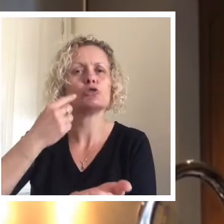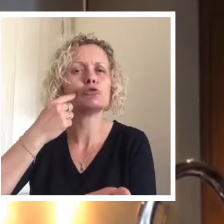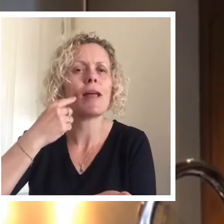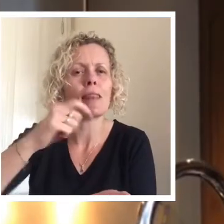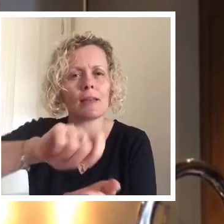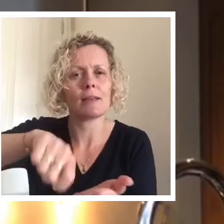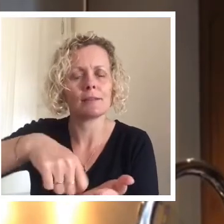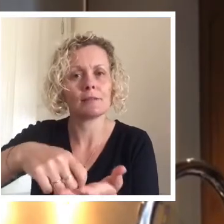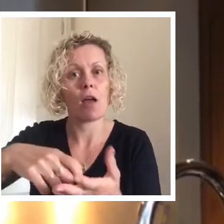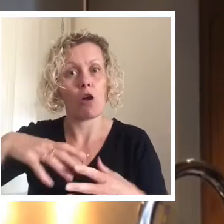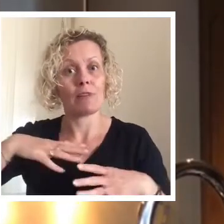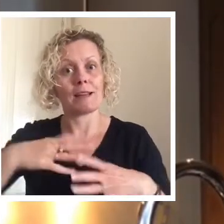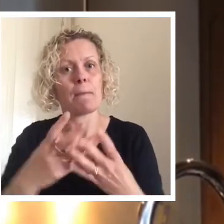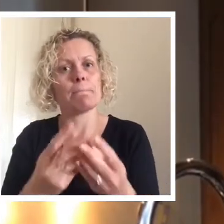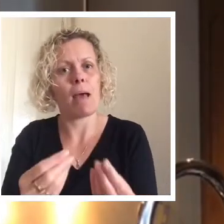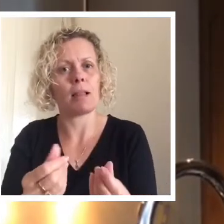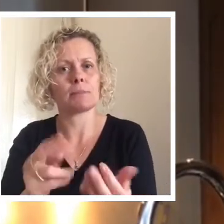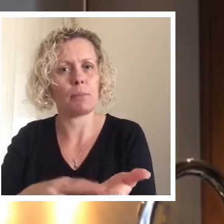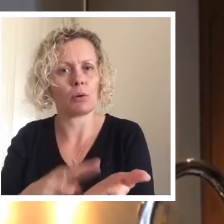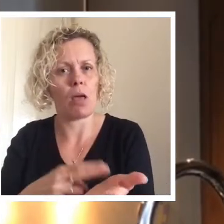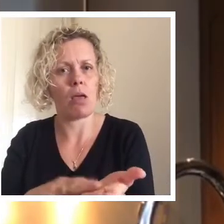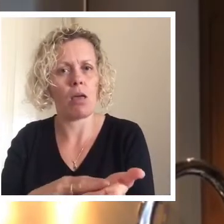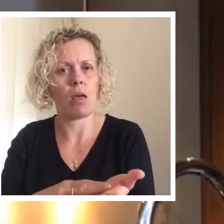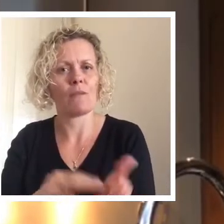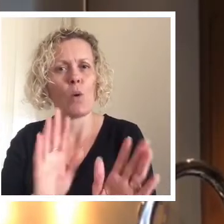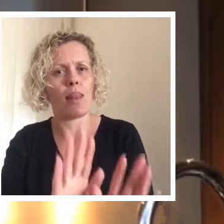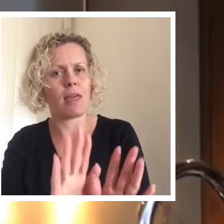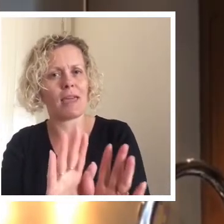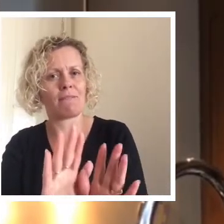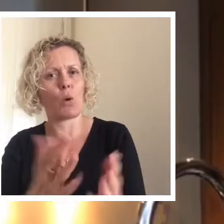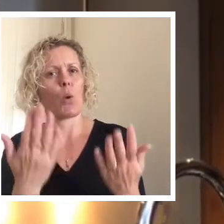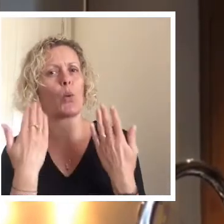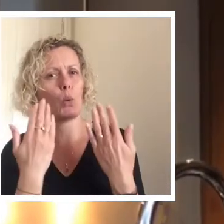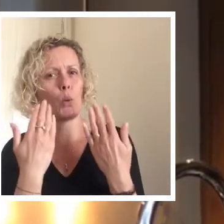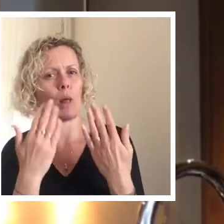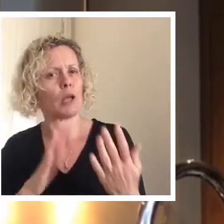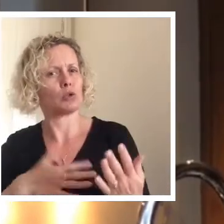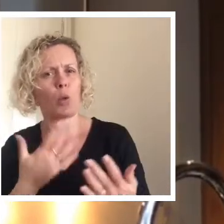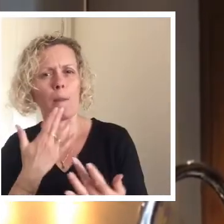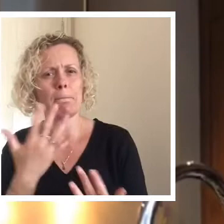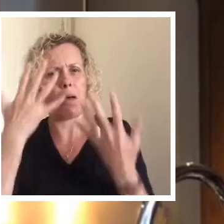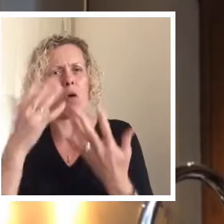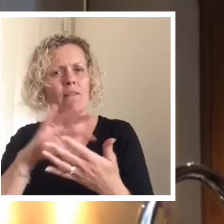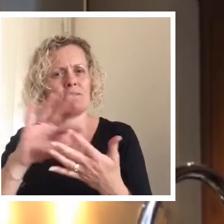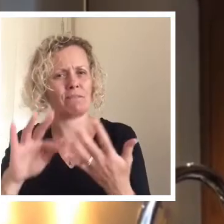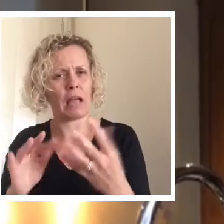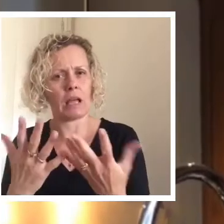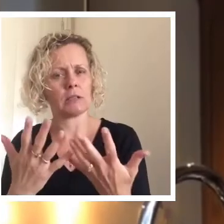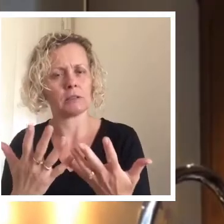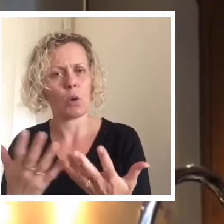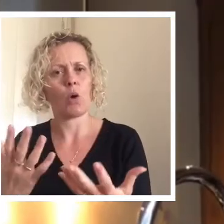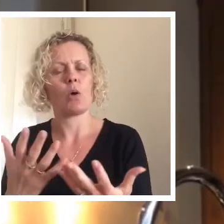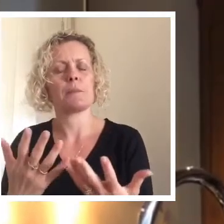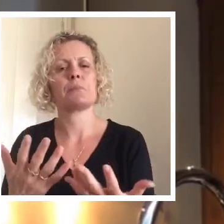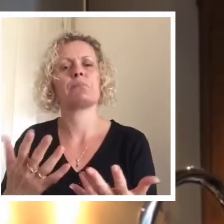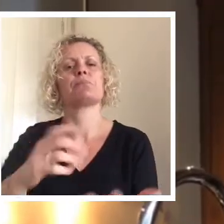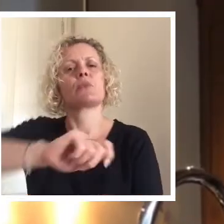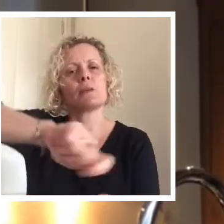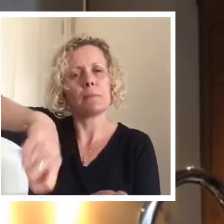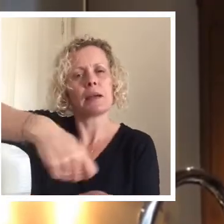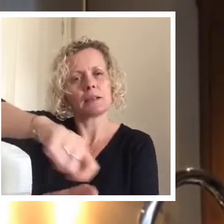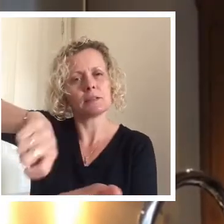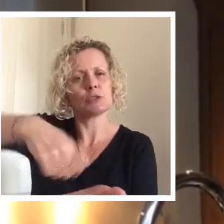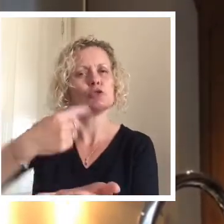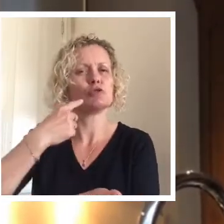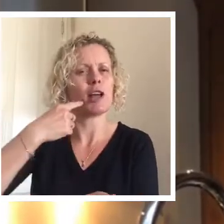melted but it has cooled down a little bit because we don't want any burnt fingers. So we're just going to give that a